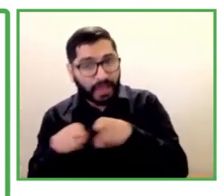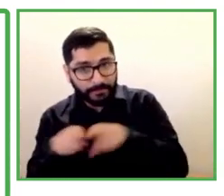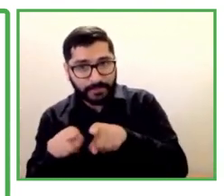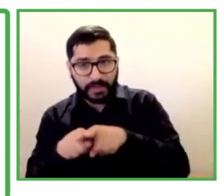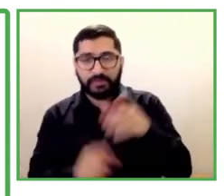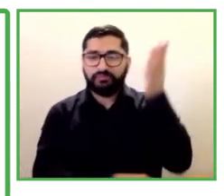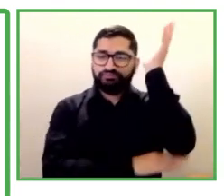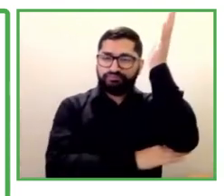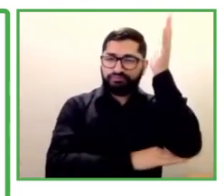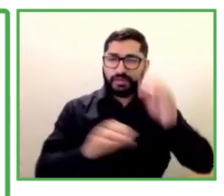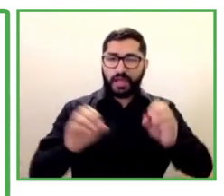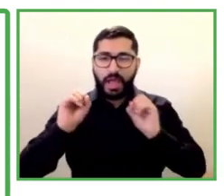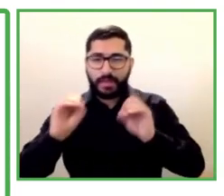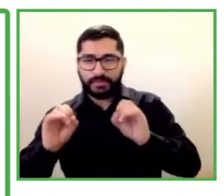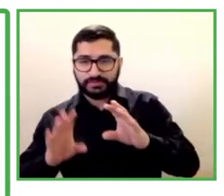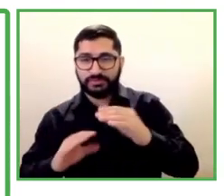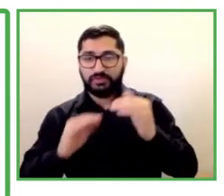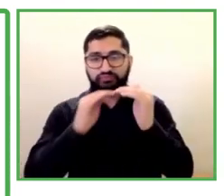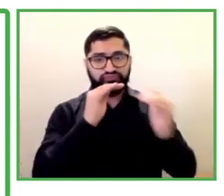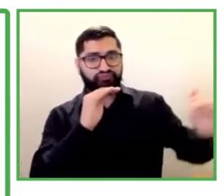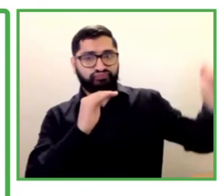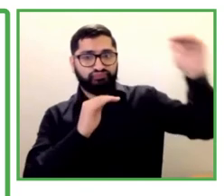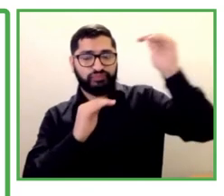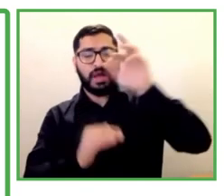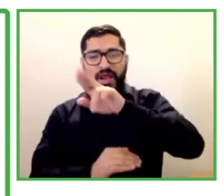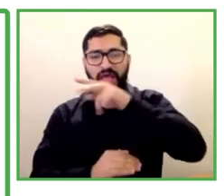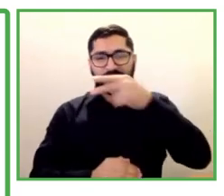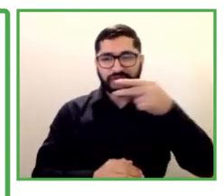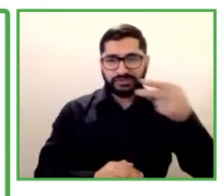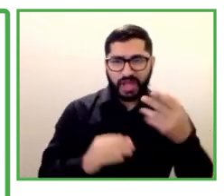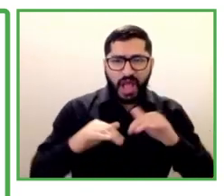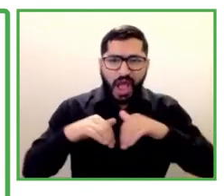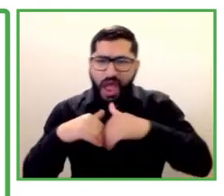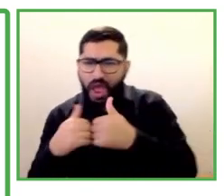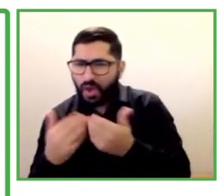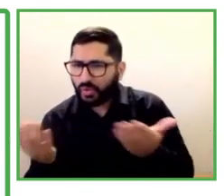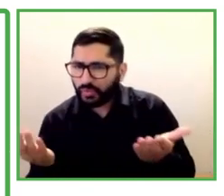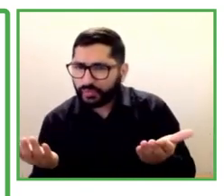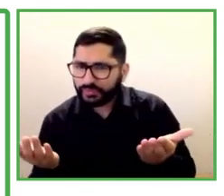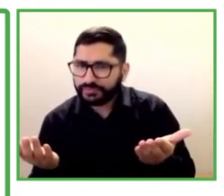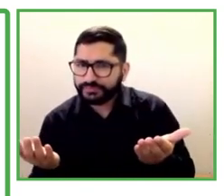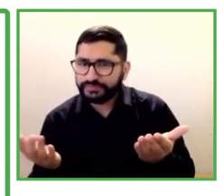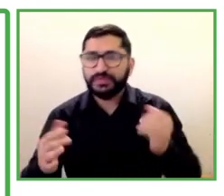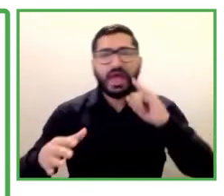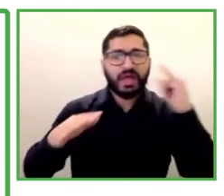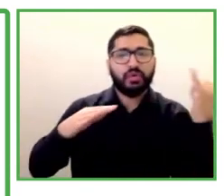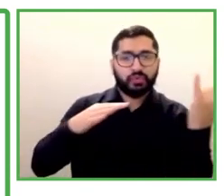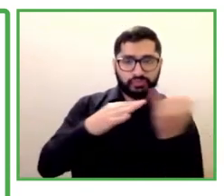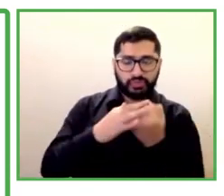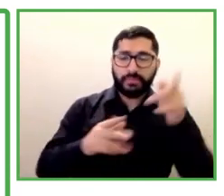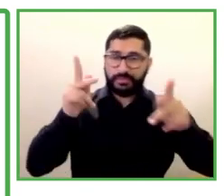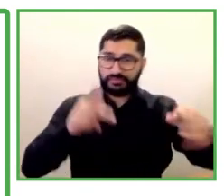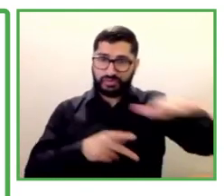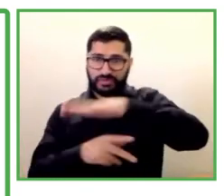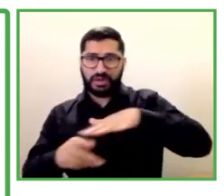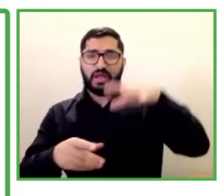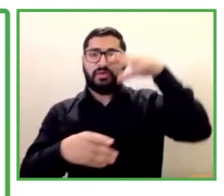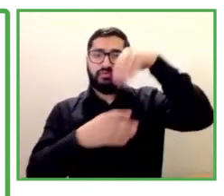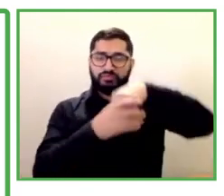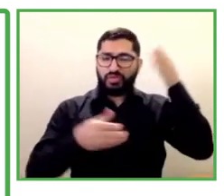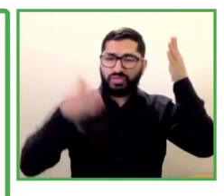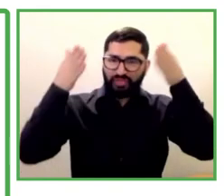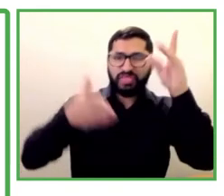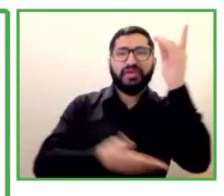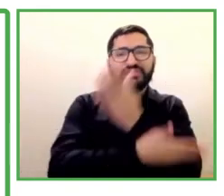disabilities, employ to recruit and access fairly the candidates, and